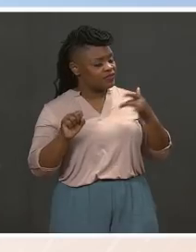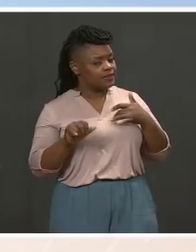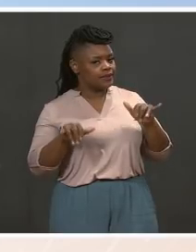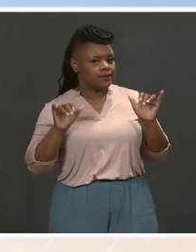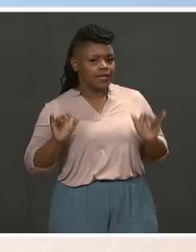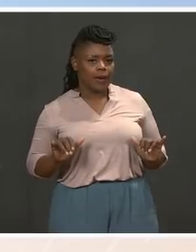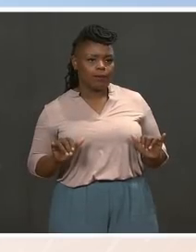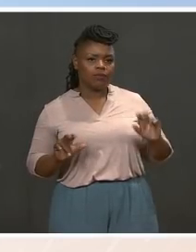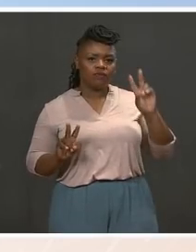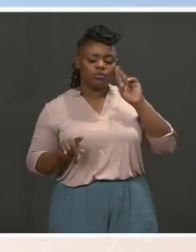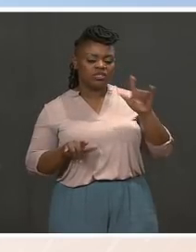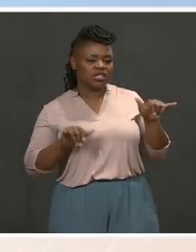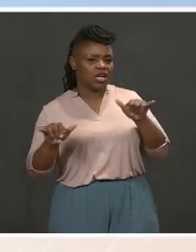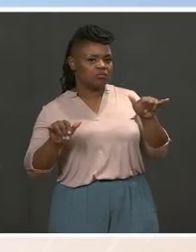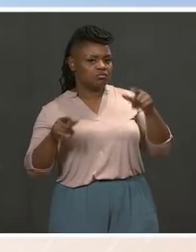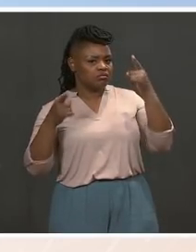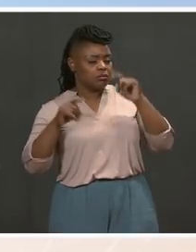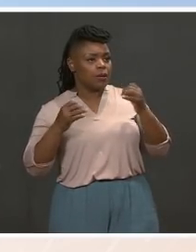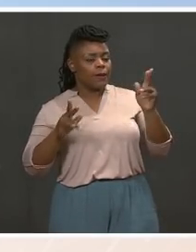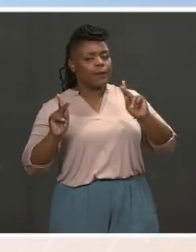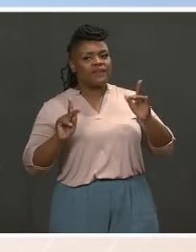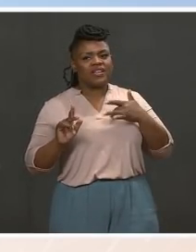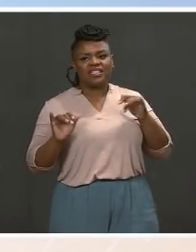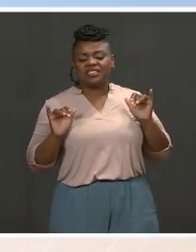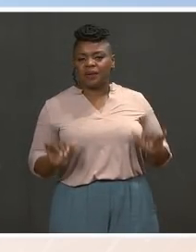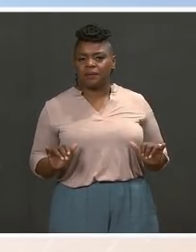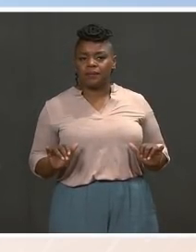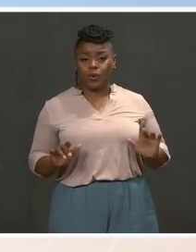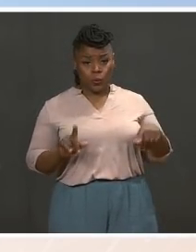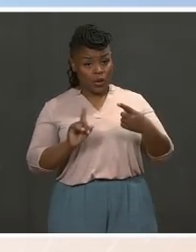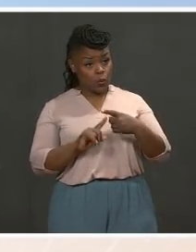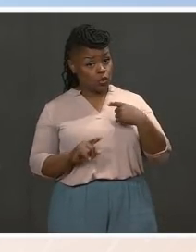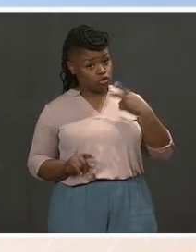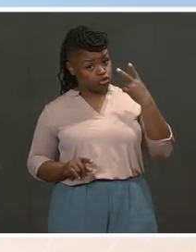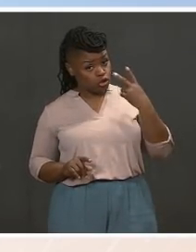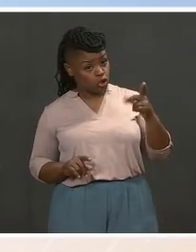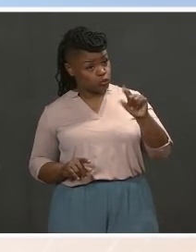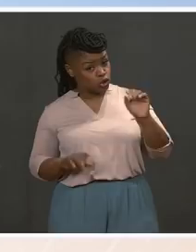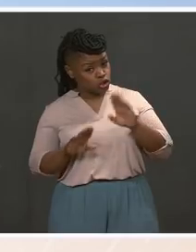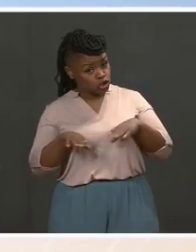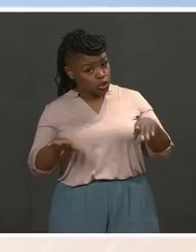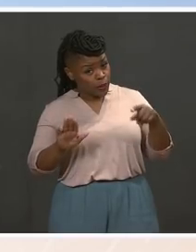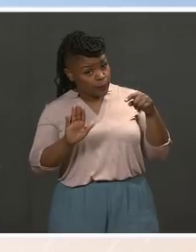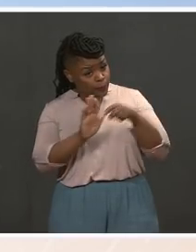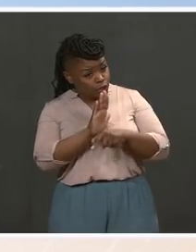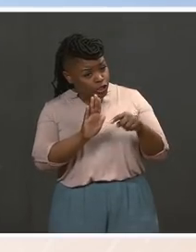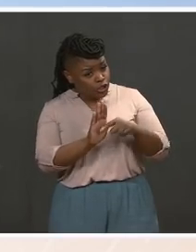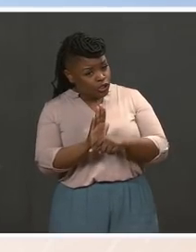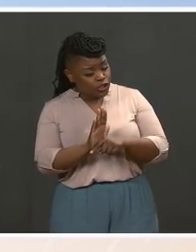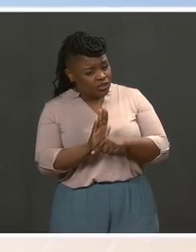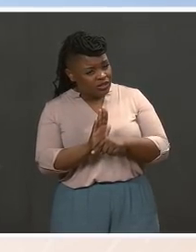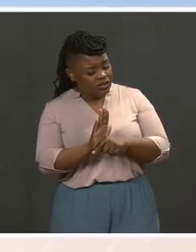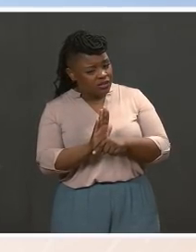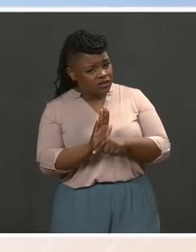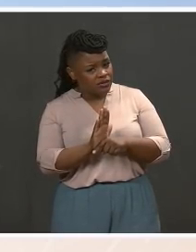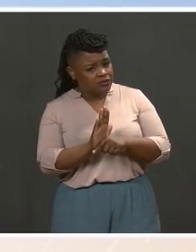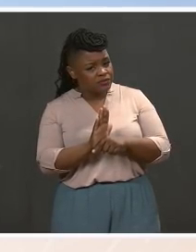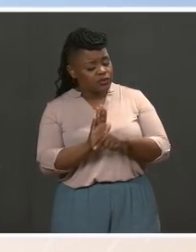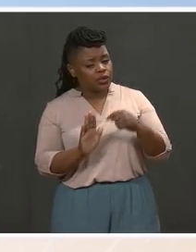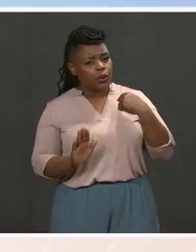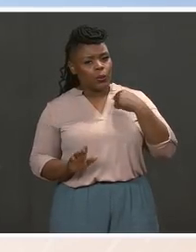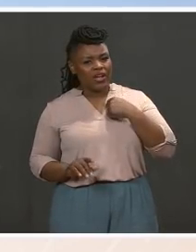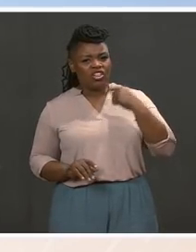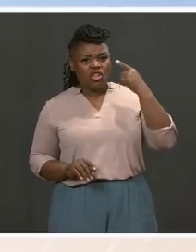when we saw 20 children murdered, when we saw six adults murdered, that that would turn the tide